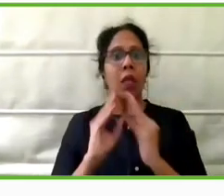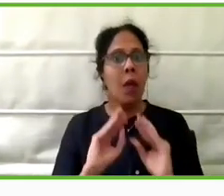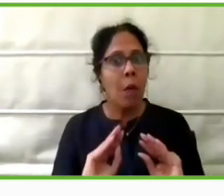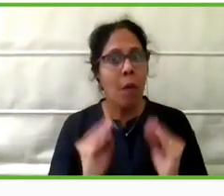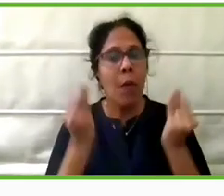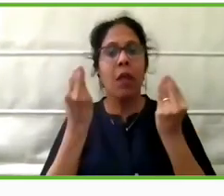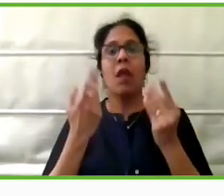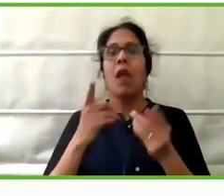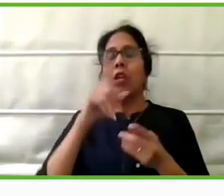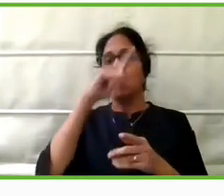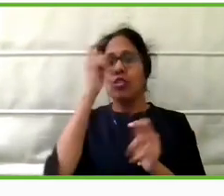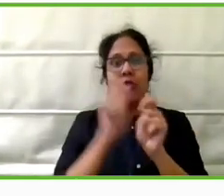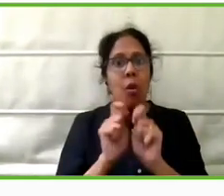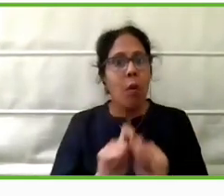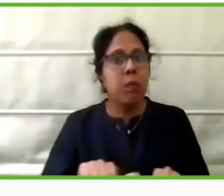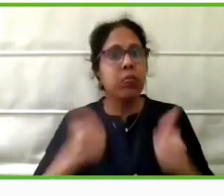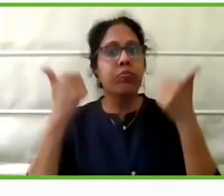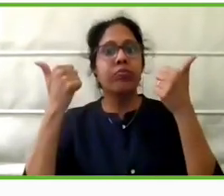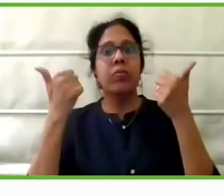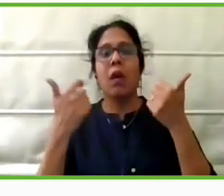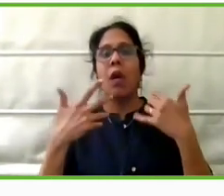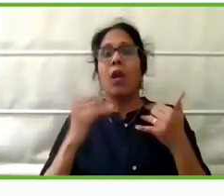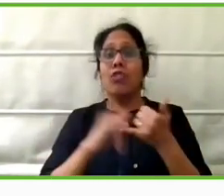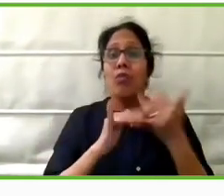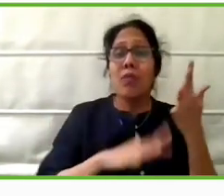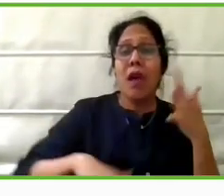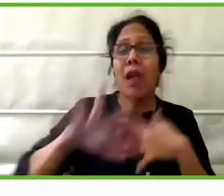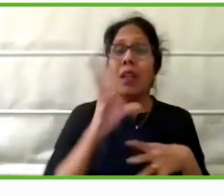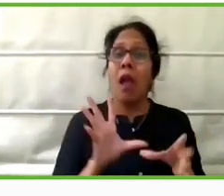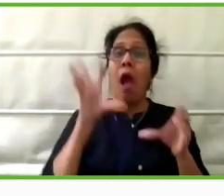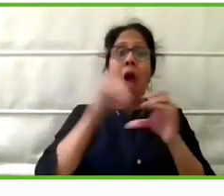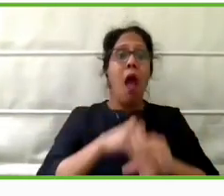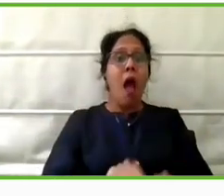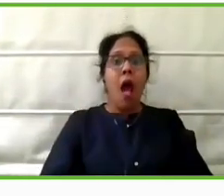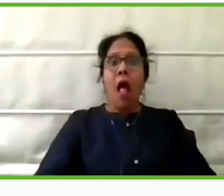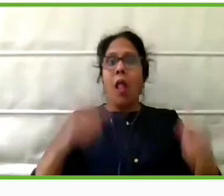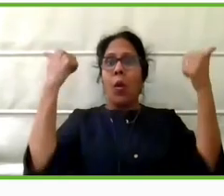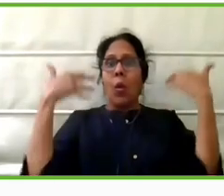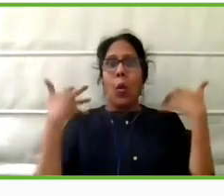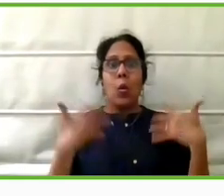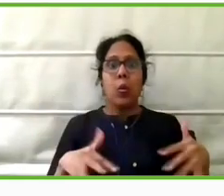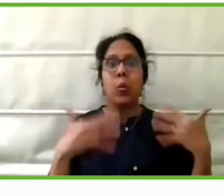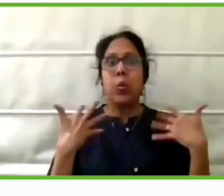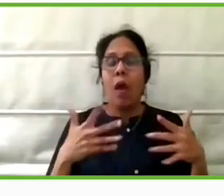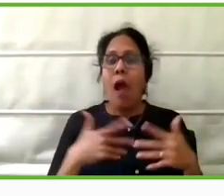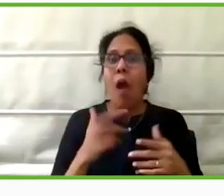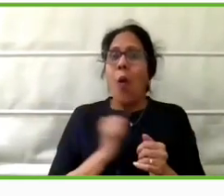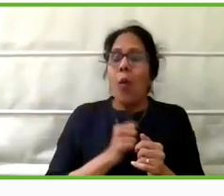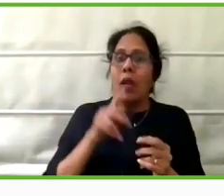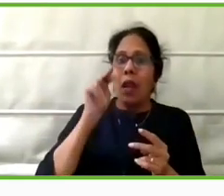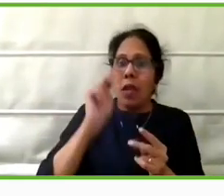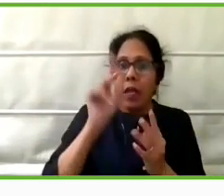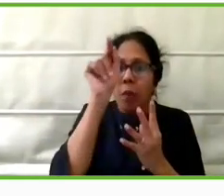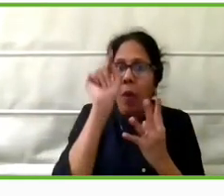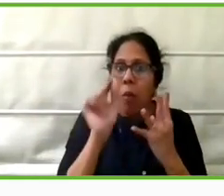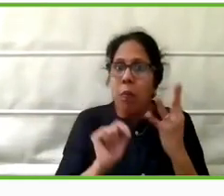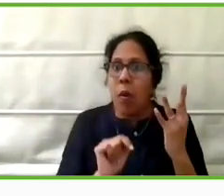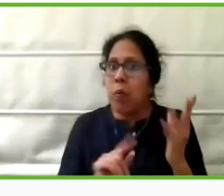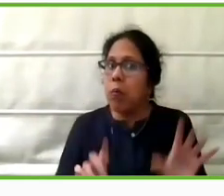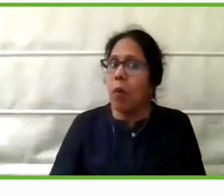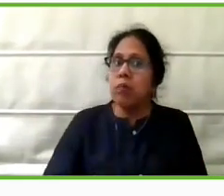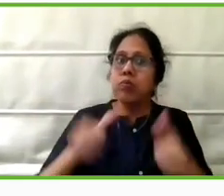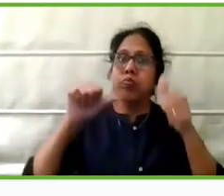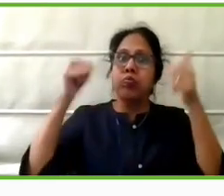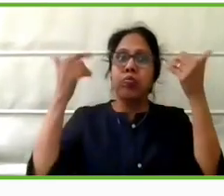employment, to societal participation. And when users see that their needs are being met, the chances of acceptance